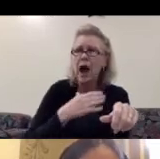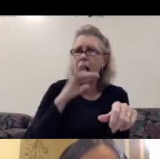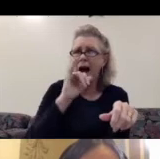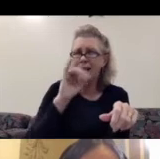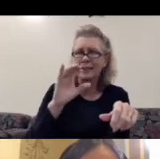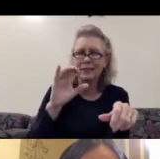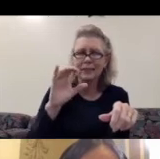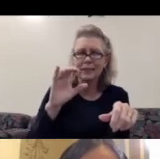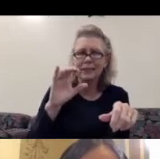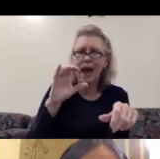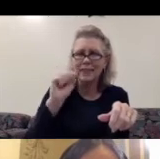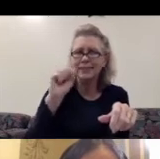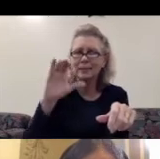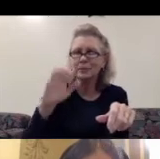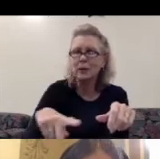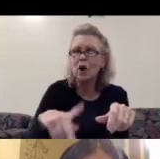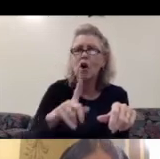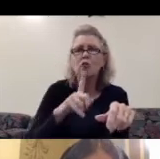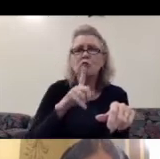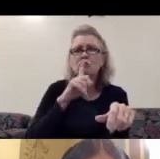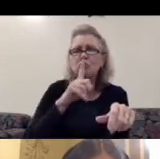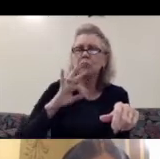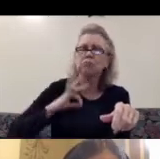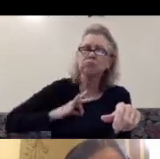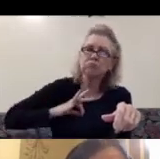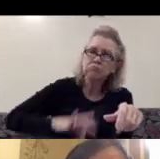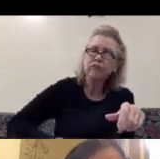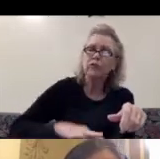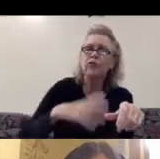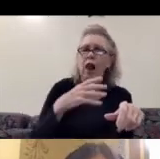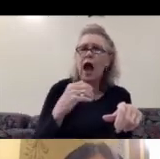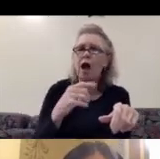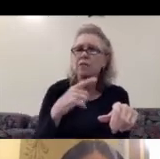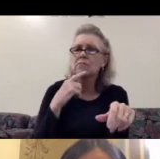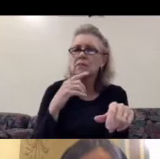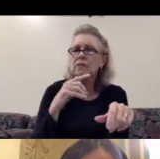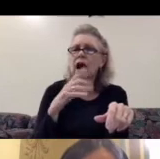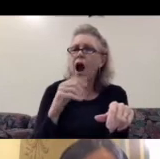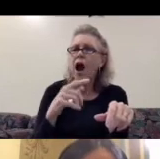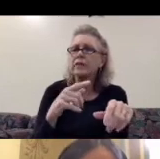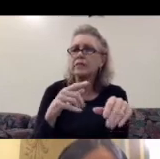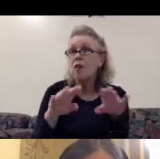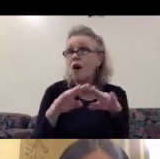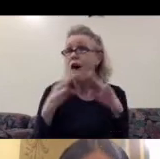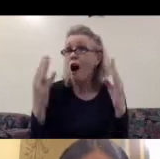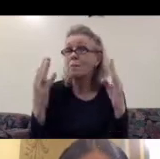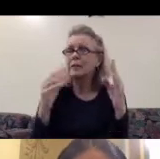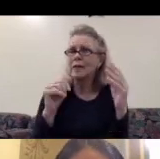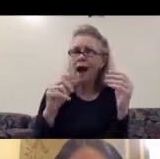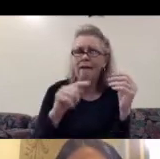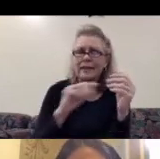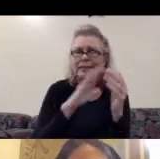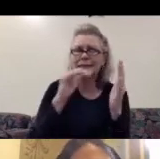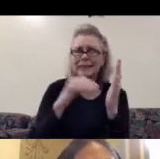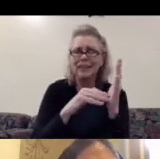was really fruitful. And it ended up in an exhibition at Abrams Art Center that was curated